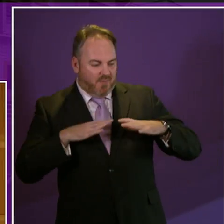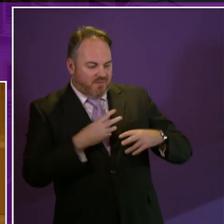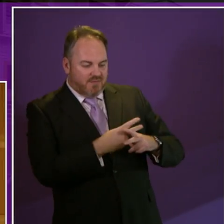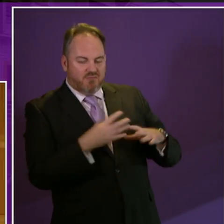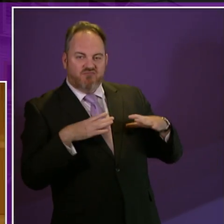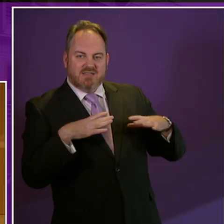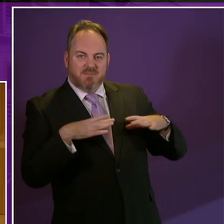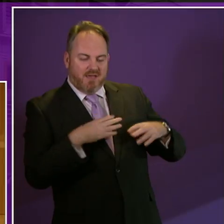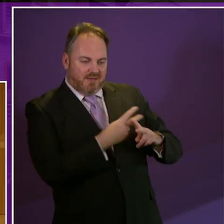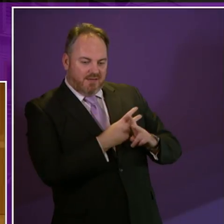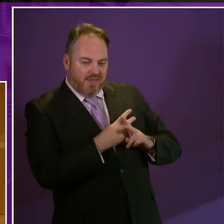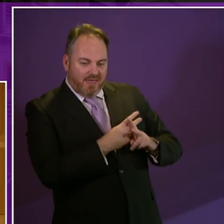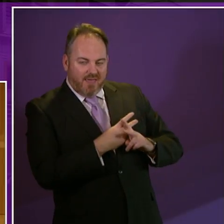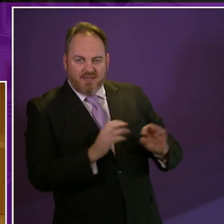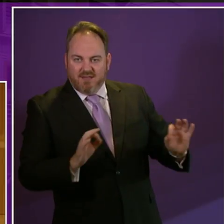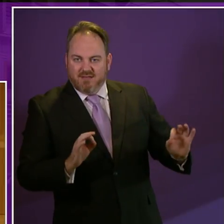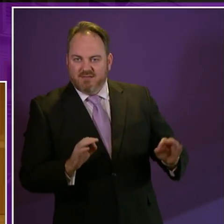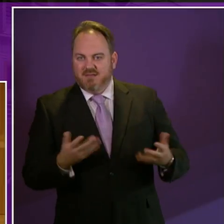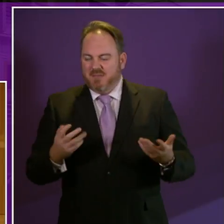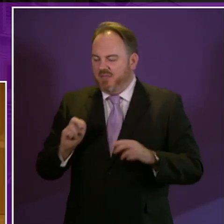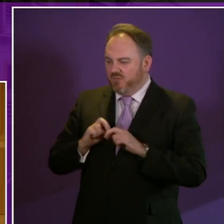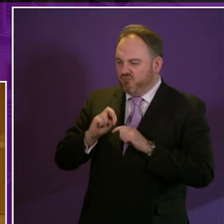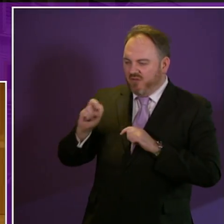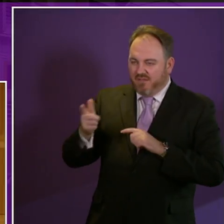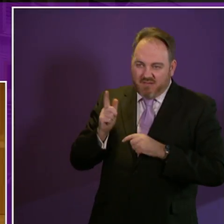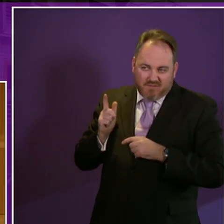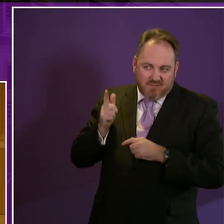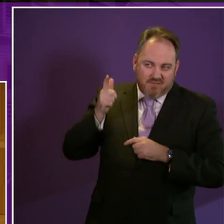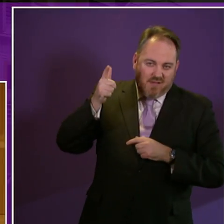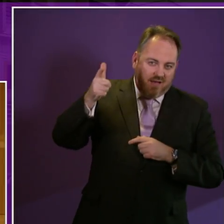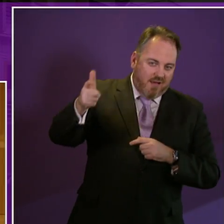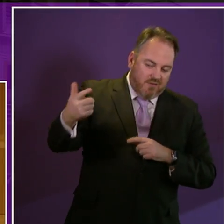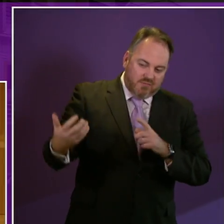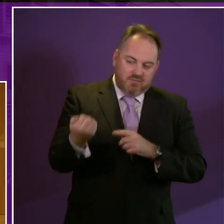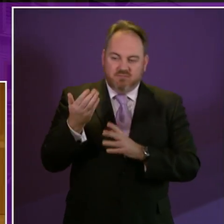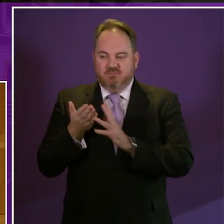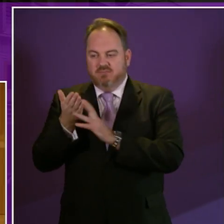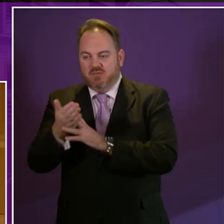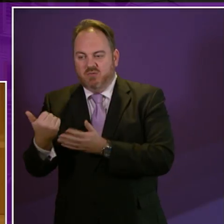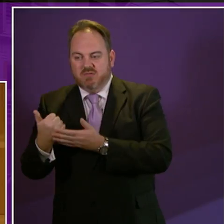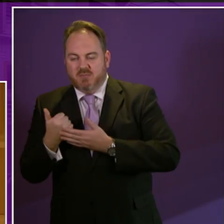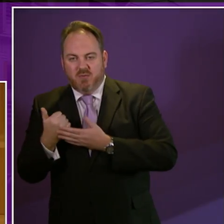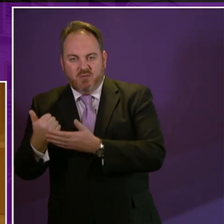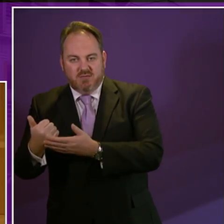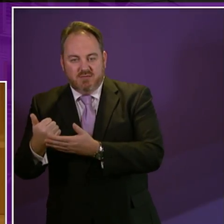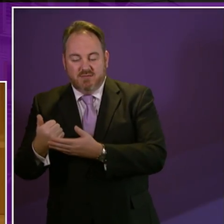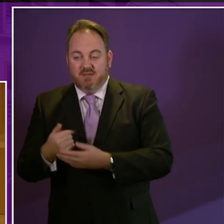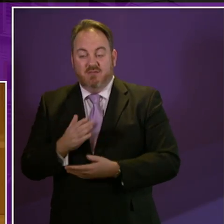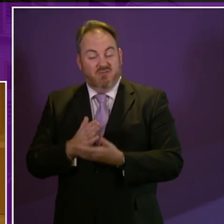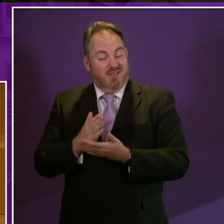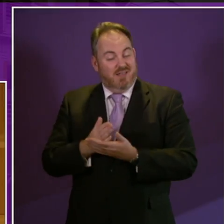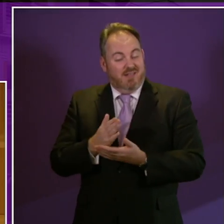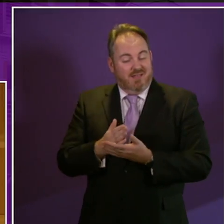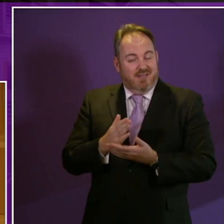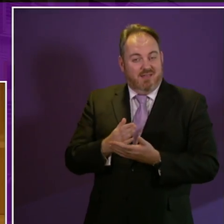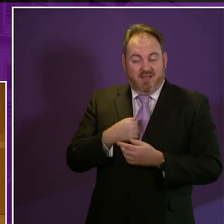care package they deserve if we're talking about travelling great distances to access support all of these can be captured I think in what I hope